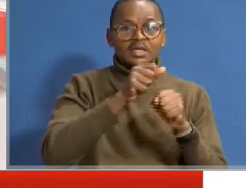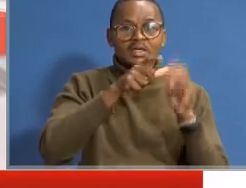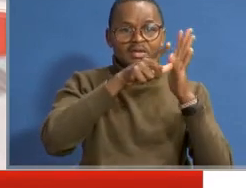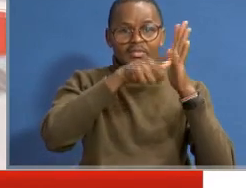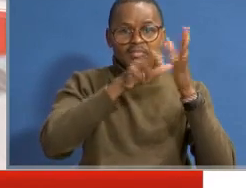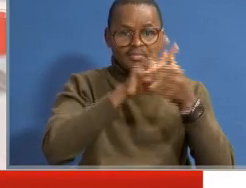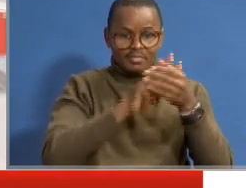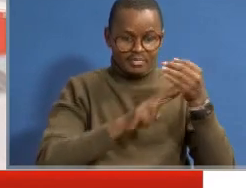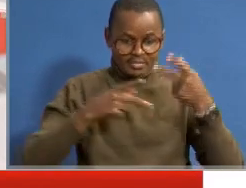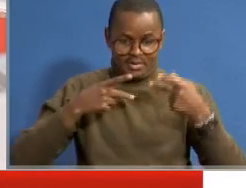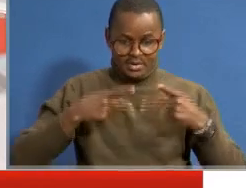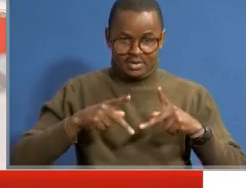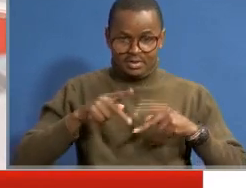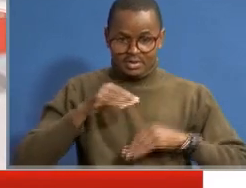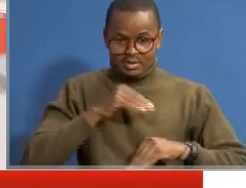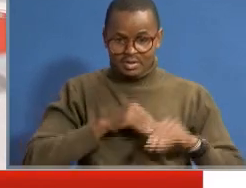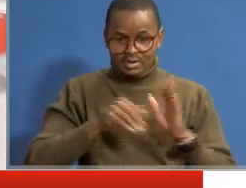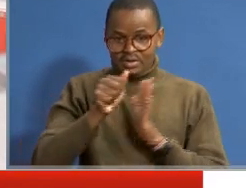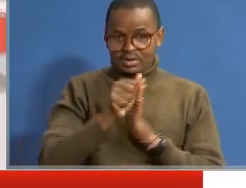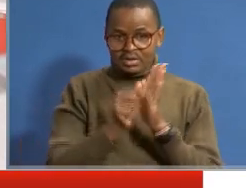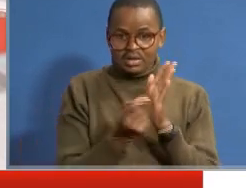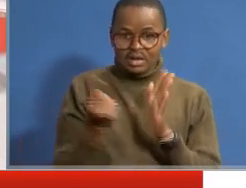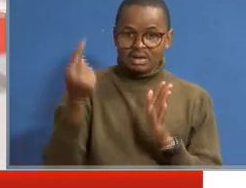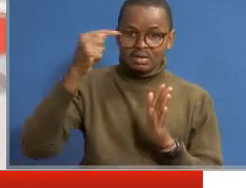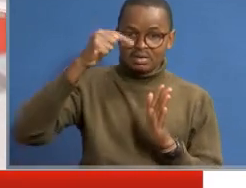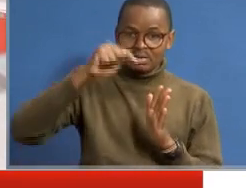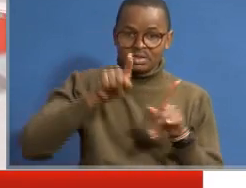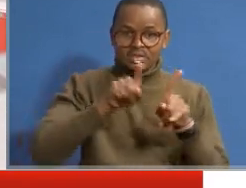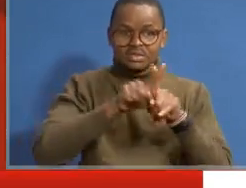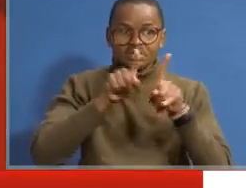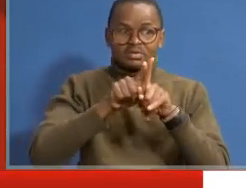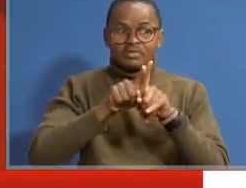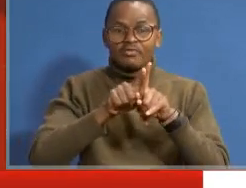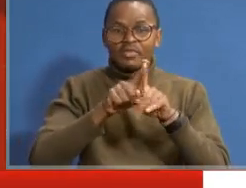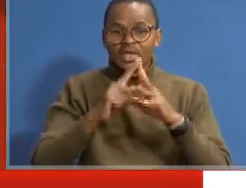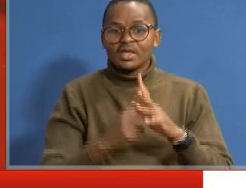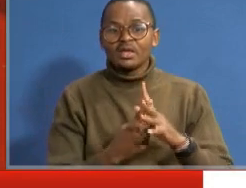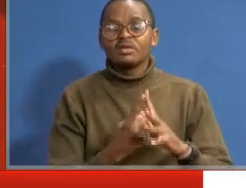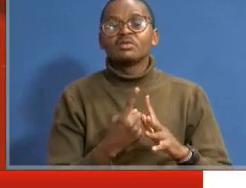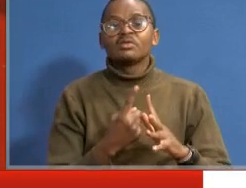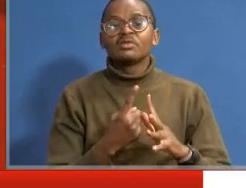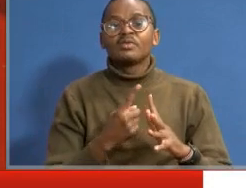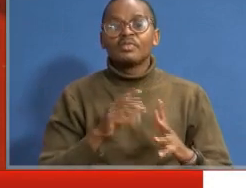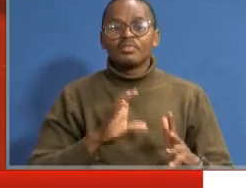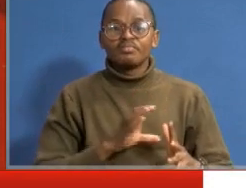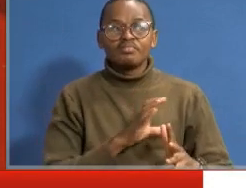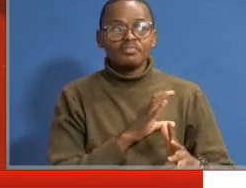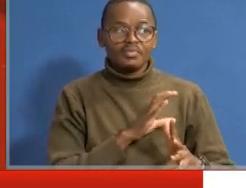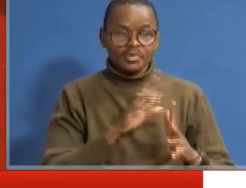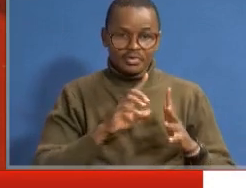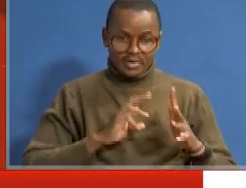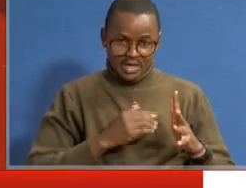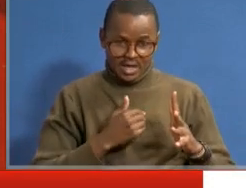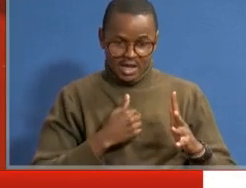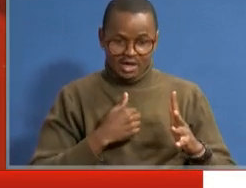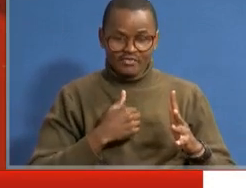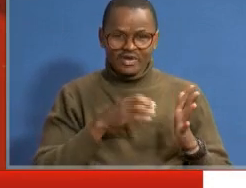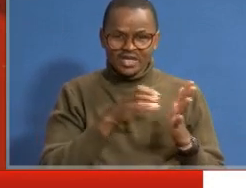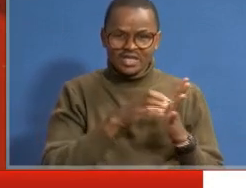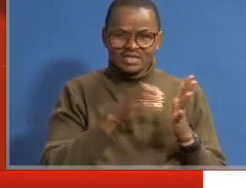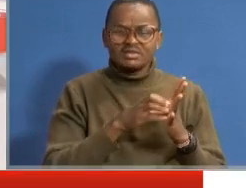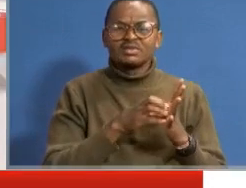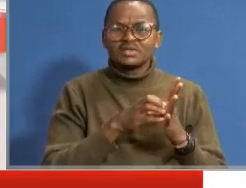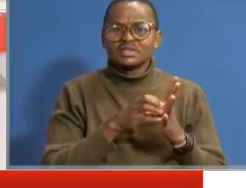the Persons with Disability Act came into play, as well as the establishment of the council, we're still having cases of